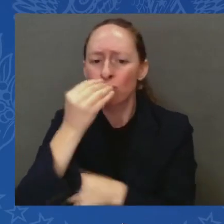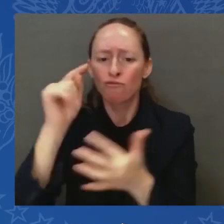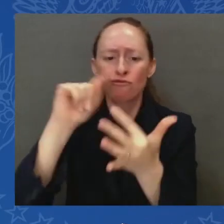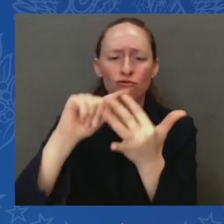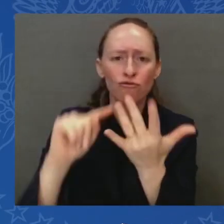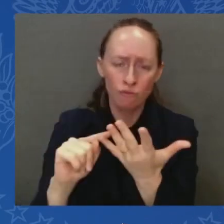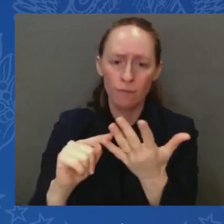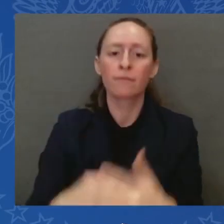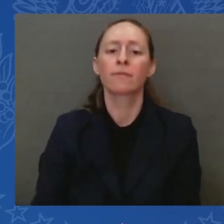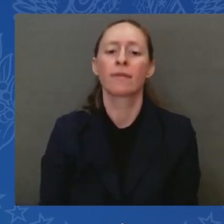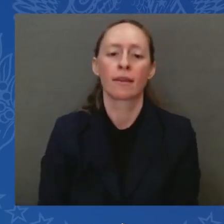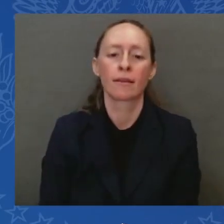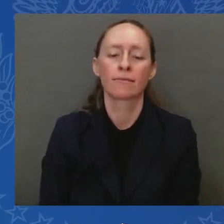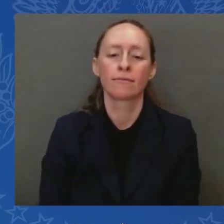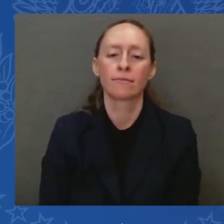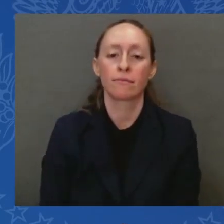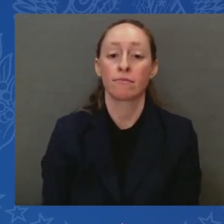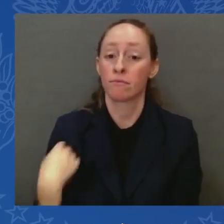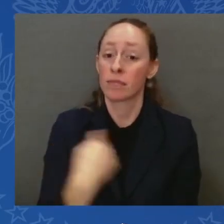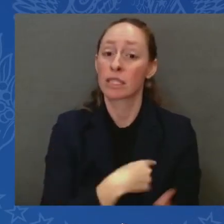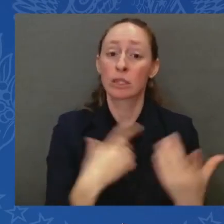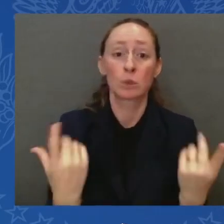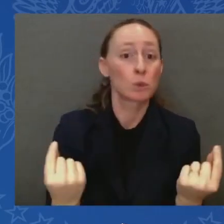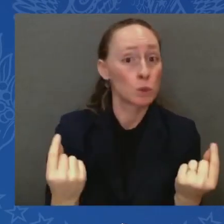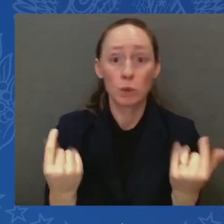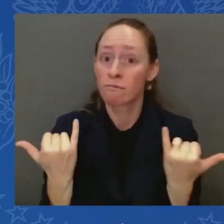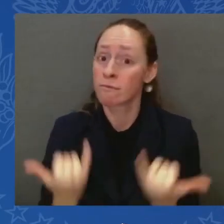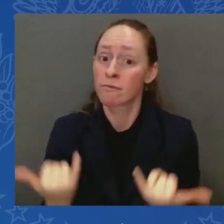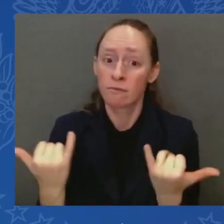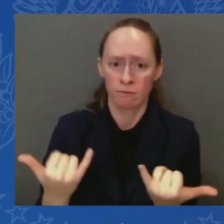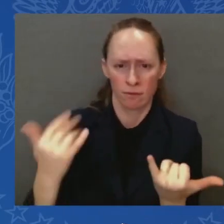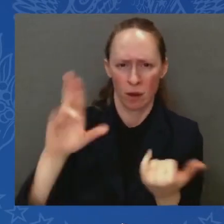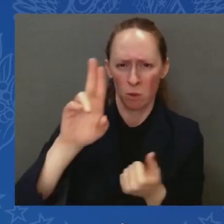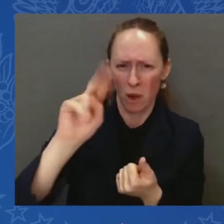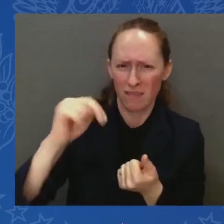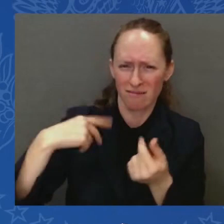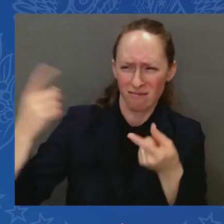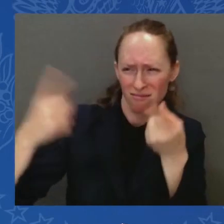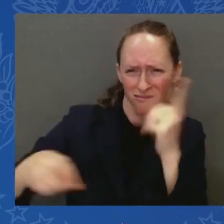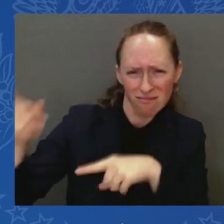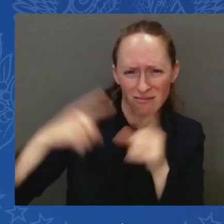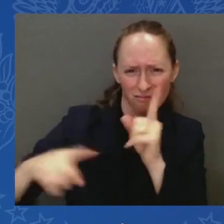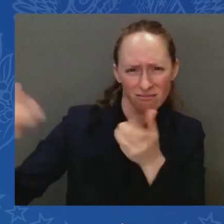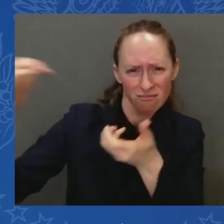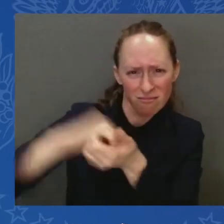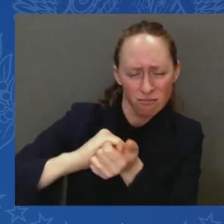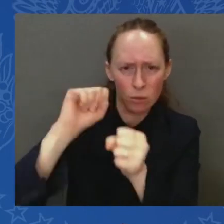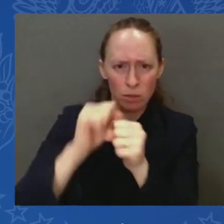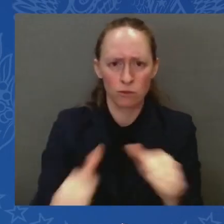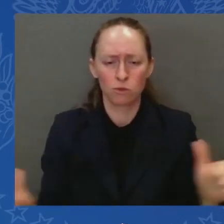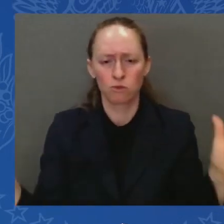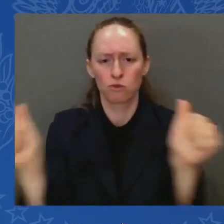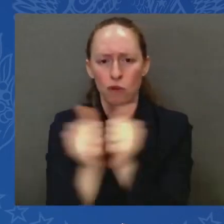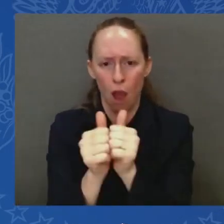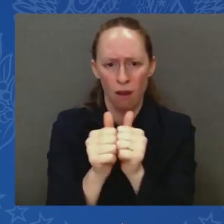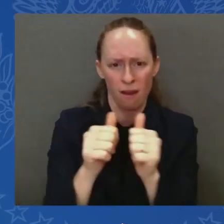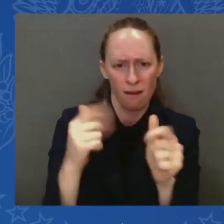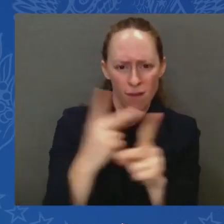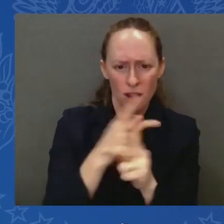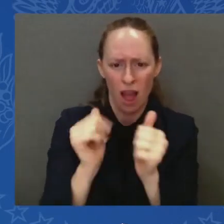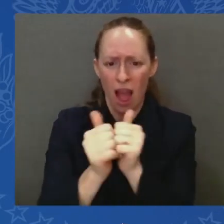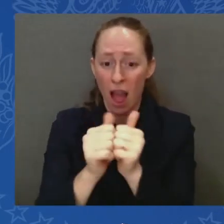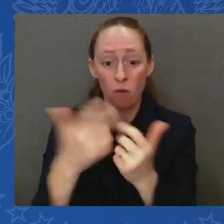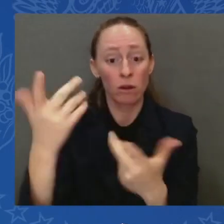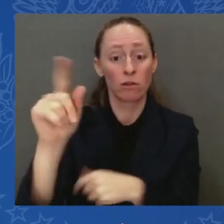moving across the border as soon as possible. Separately, I ask Israel that the global community demand